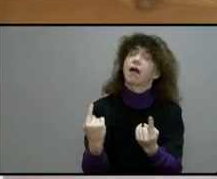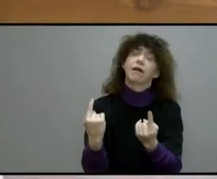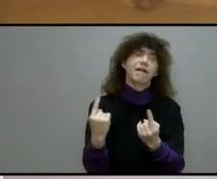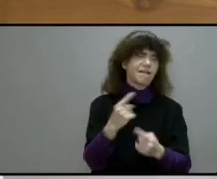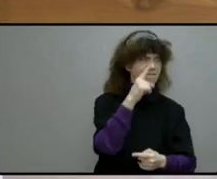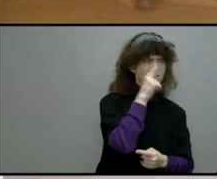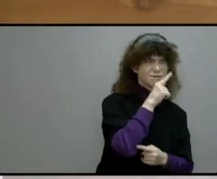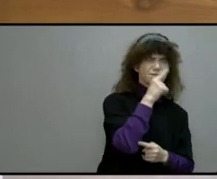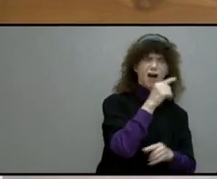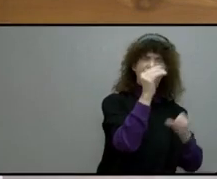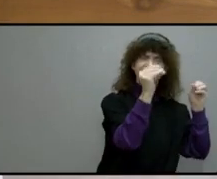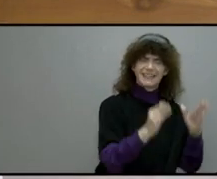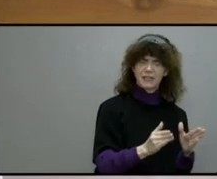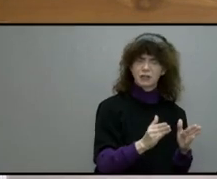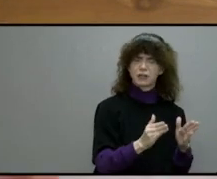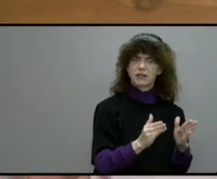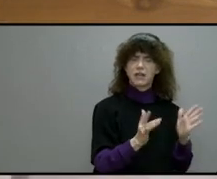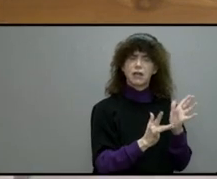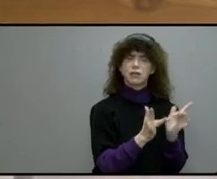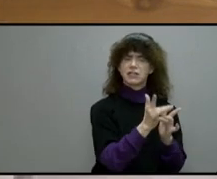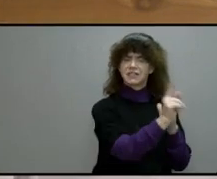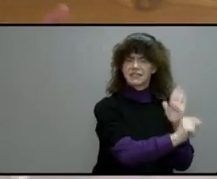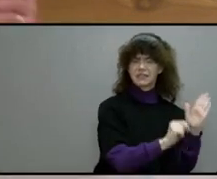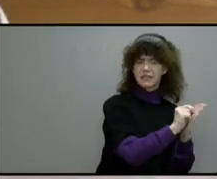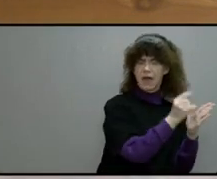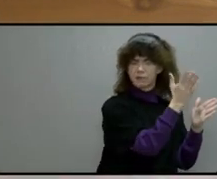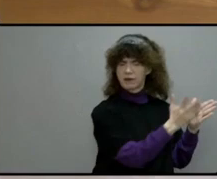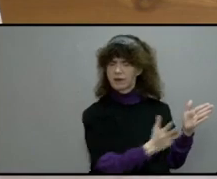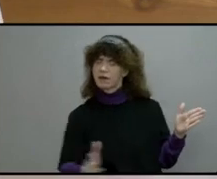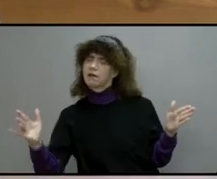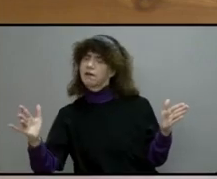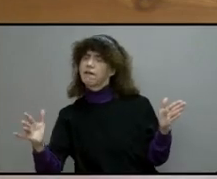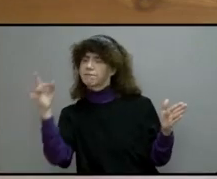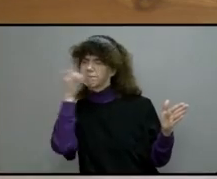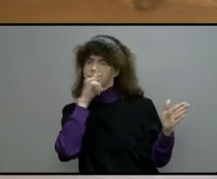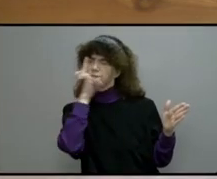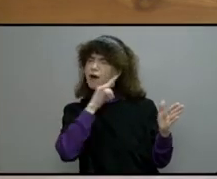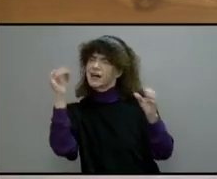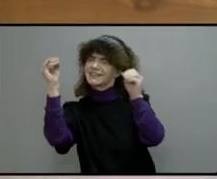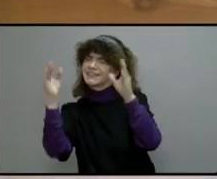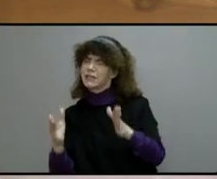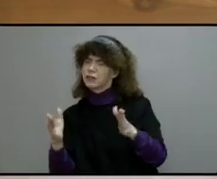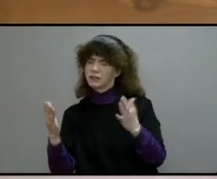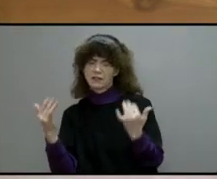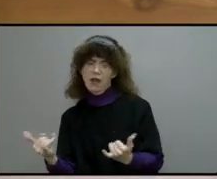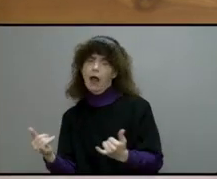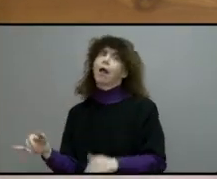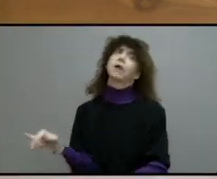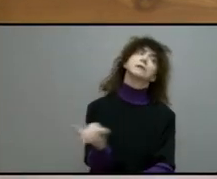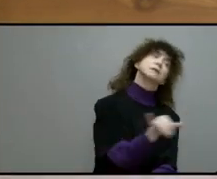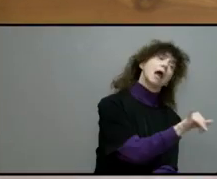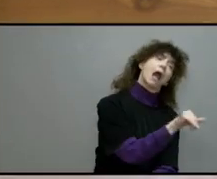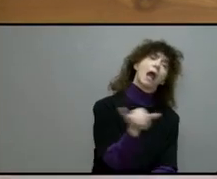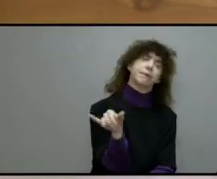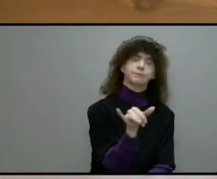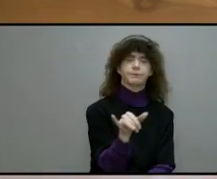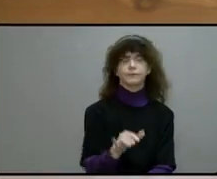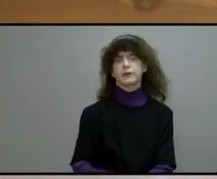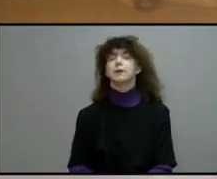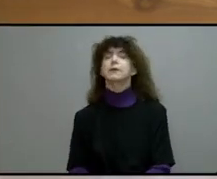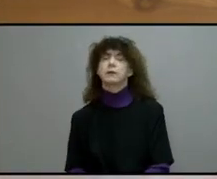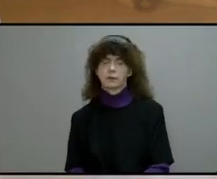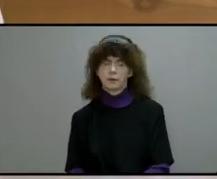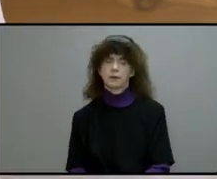False teachers in Jesus' day and false teachers now. Today, the great cry